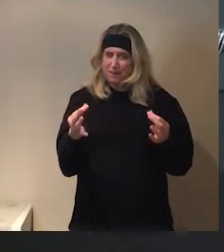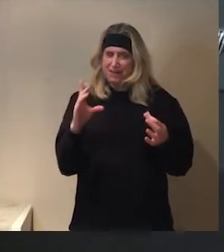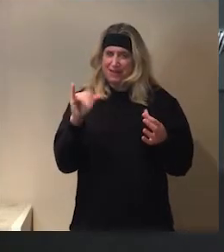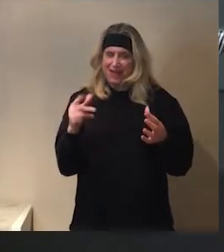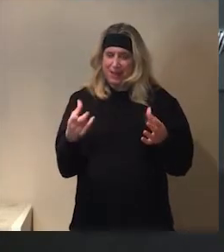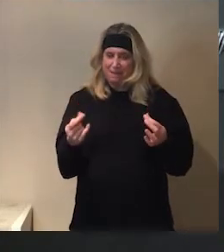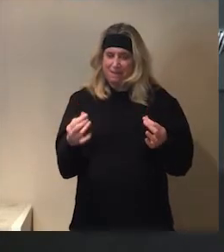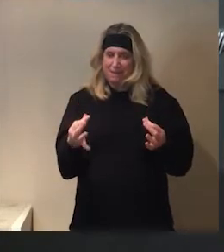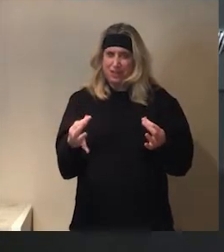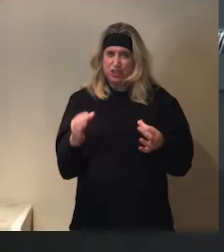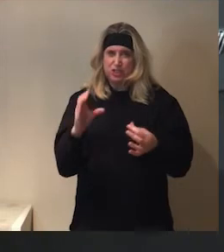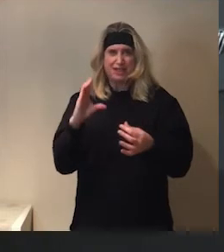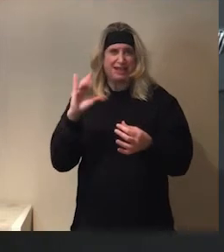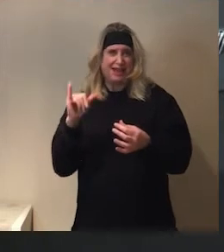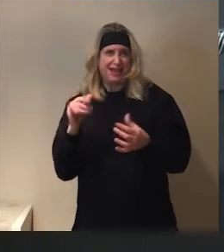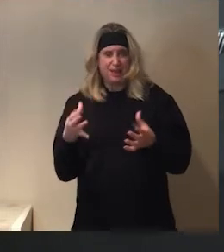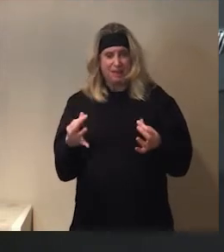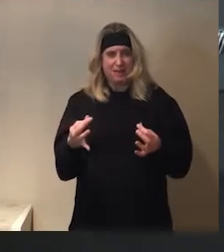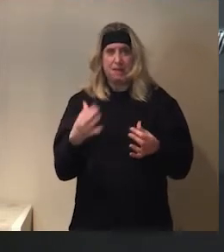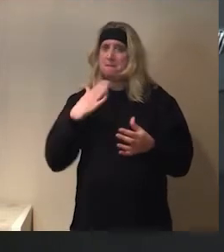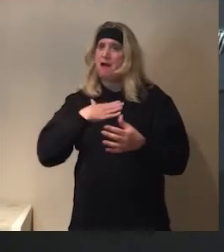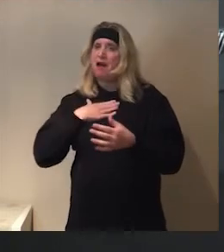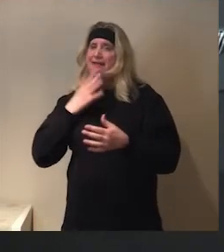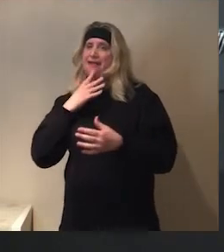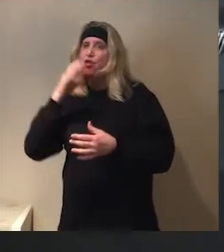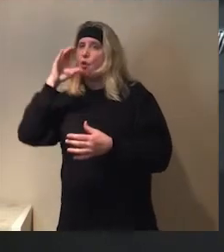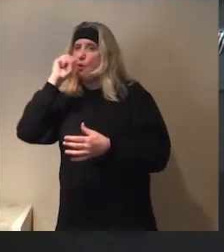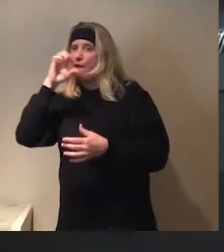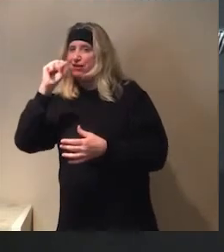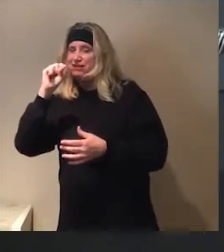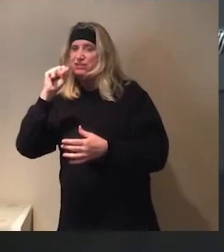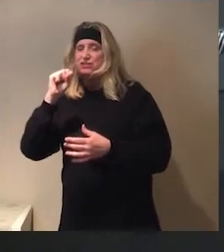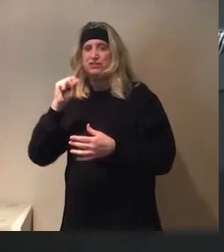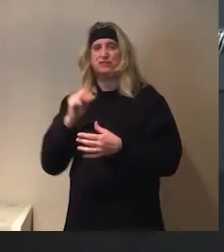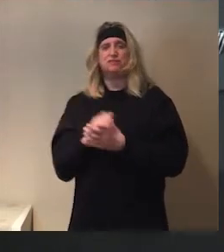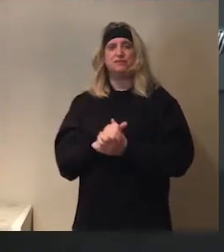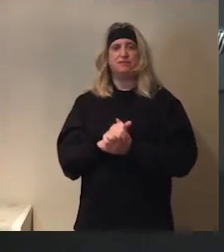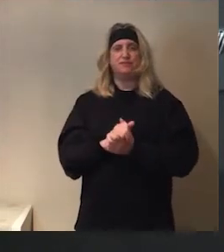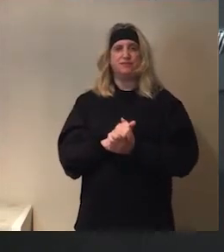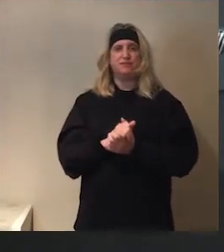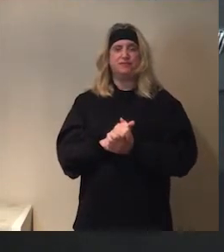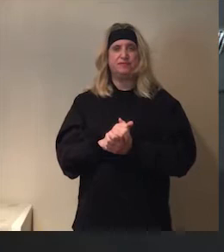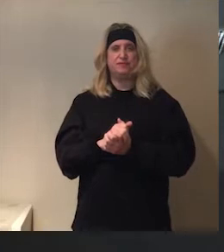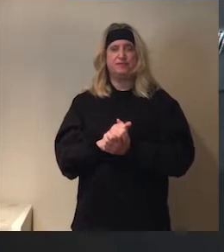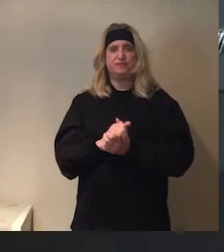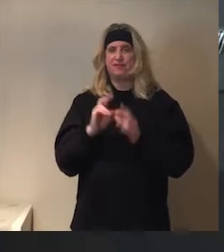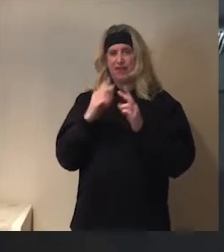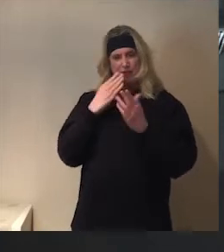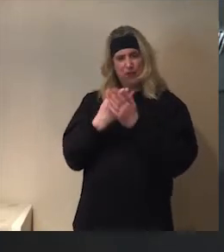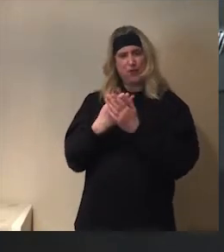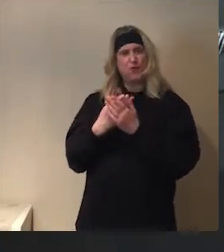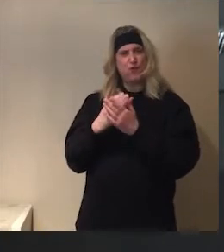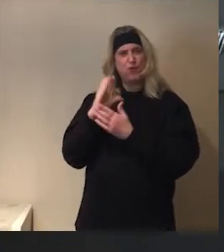and get. Orange. Mine's gonna be orange. Okay. that. Very good, Shushu. Yeah. It's very good.